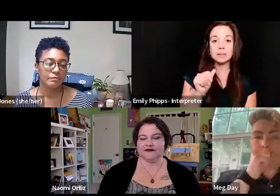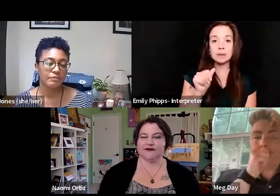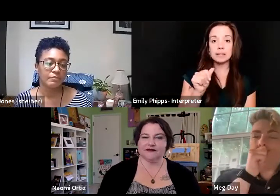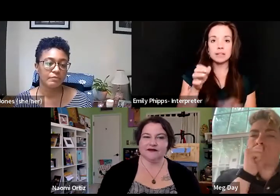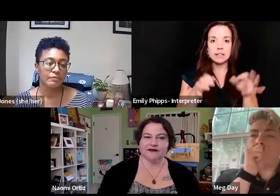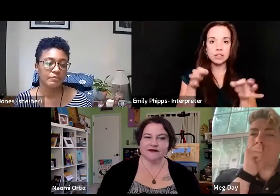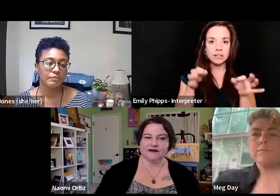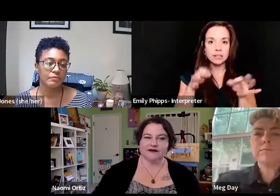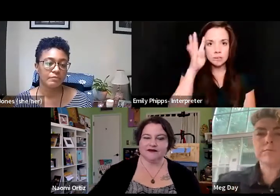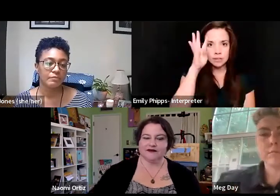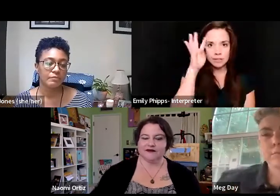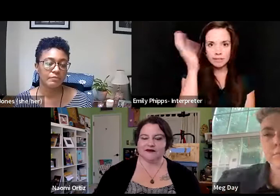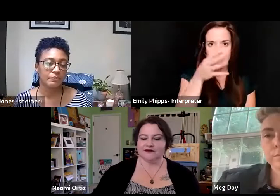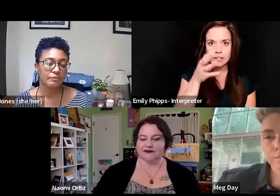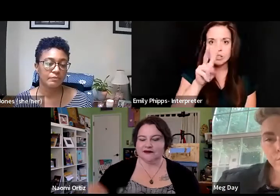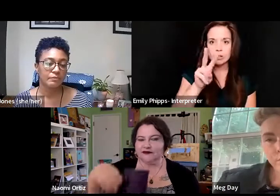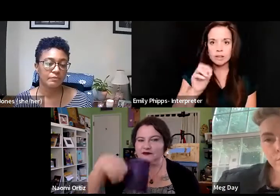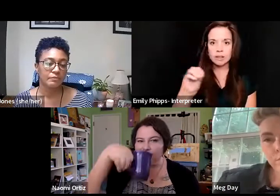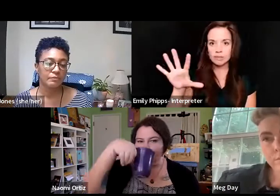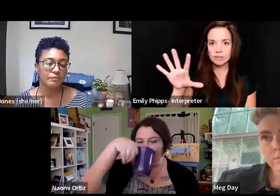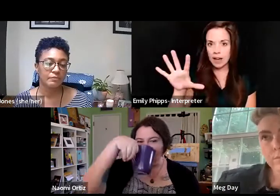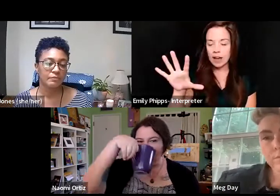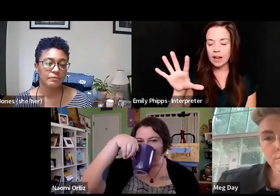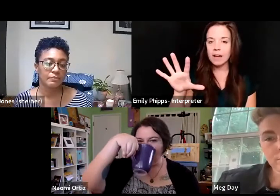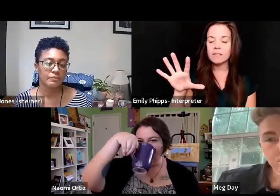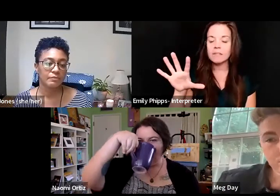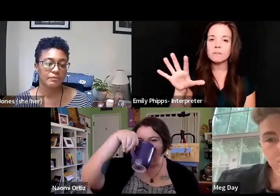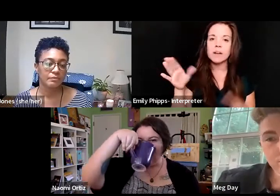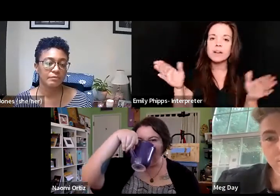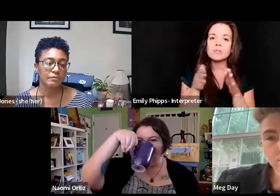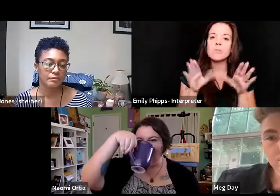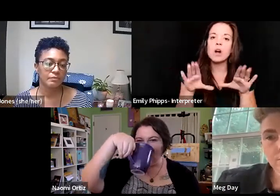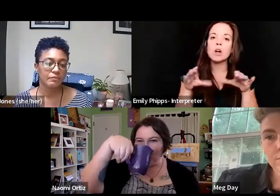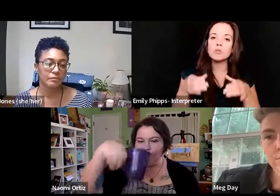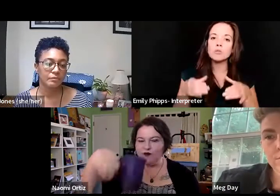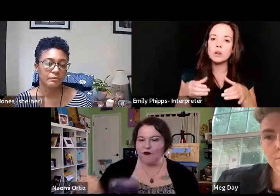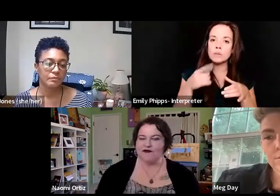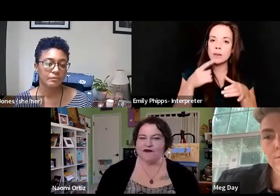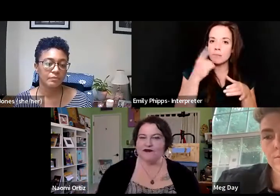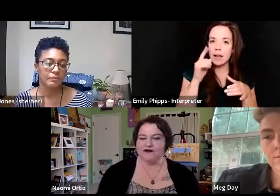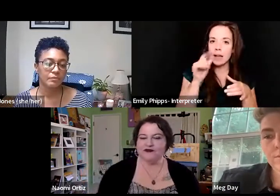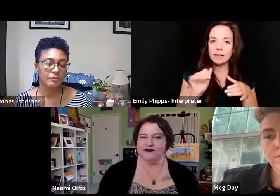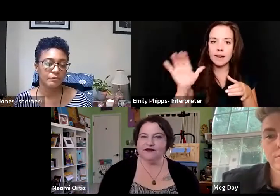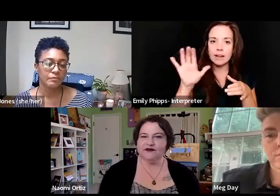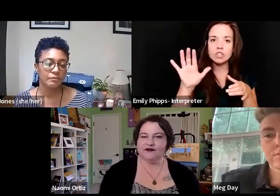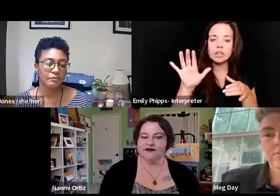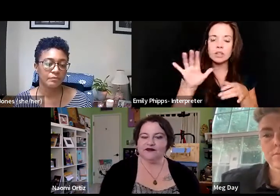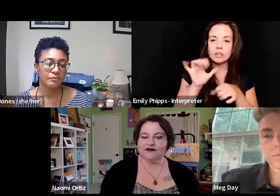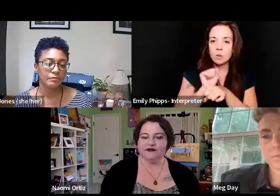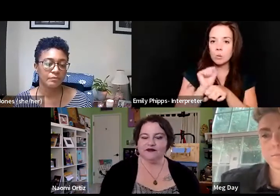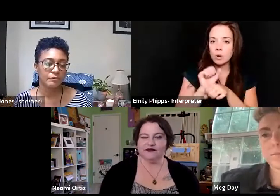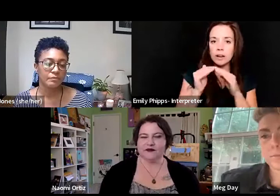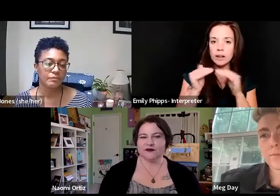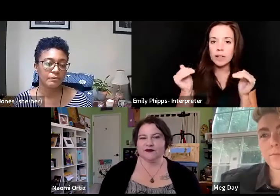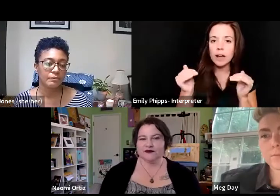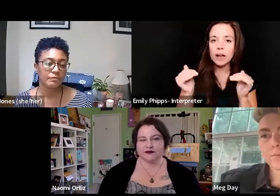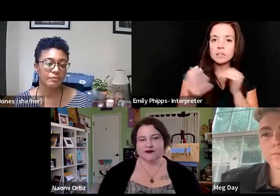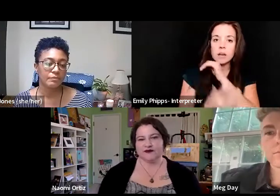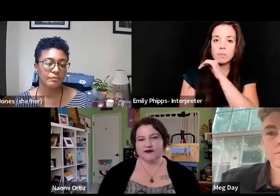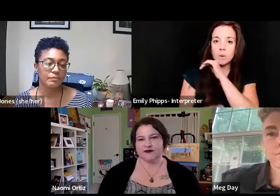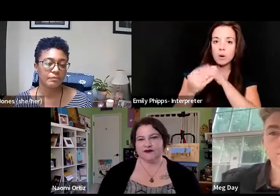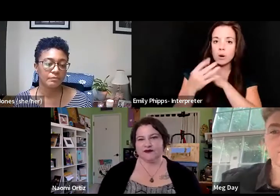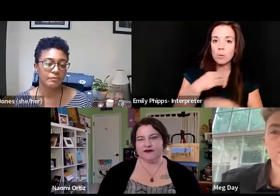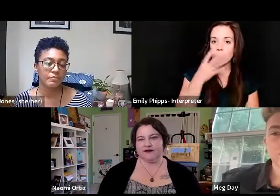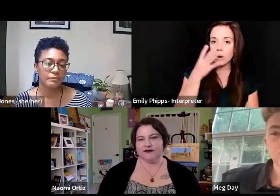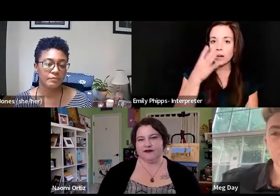in 2005 by a small group of Black, Asian, and working class, and poor, white, queer, and trans,